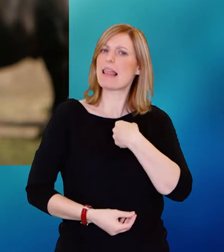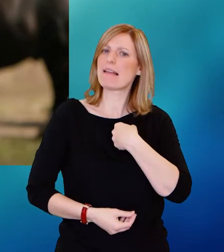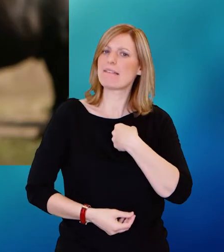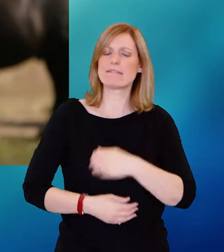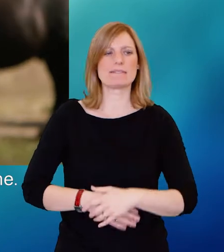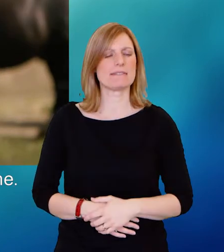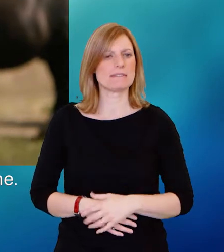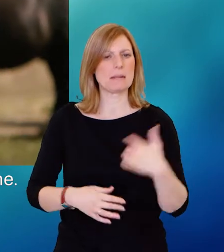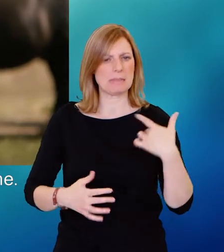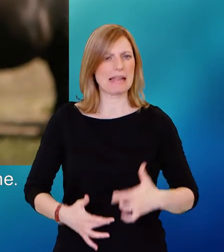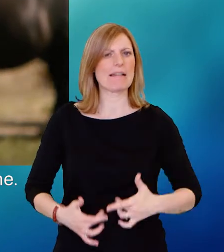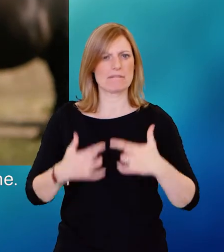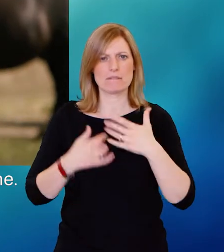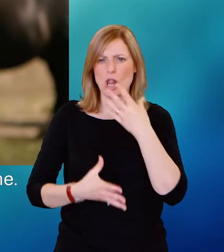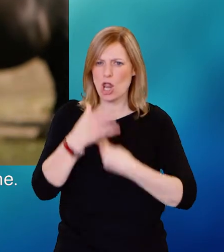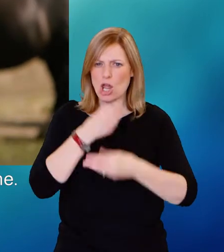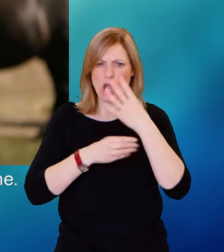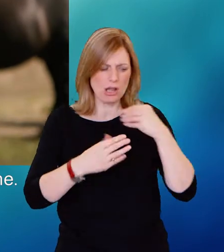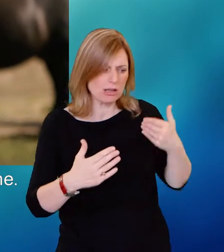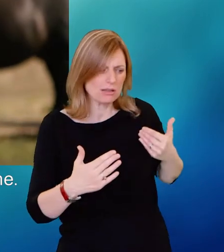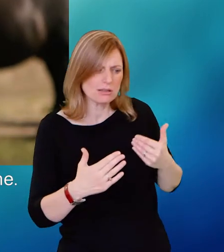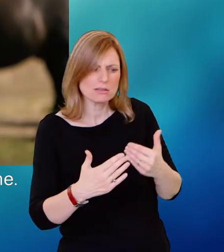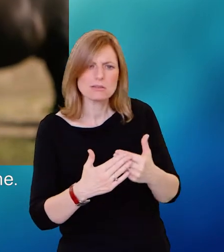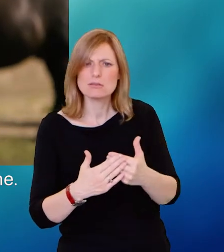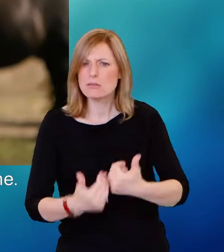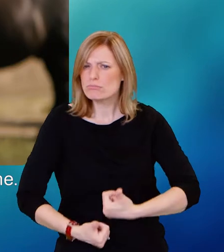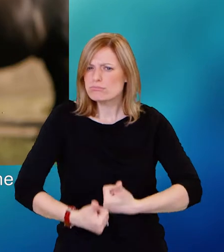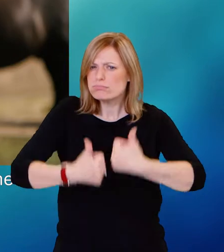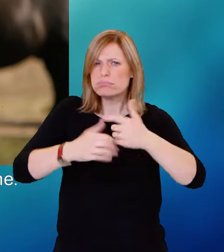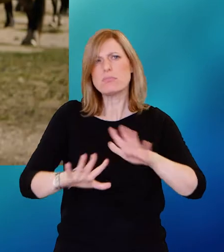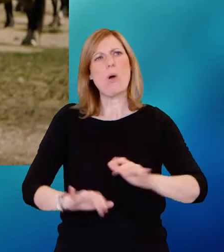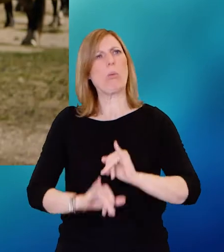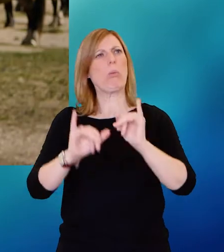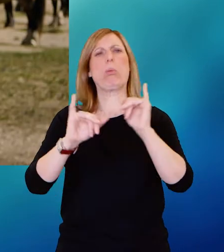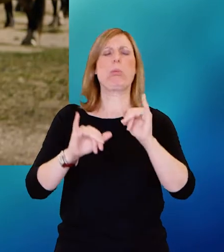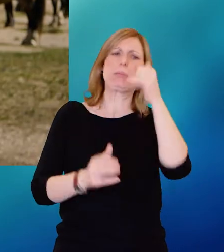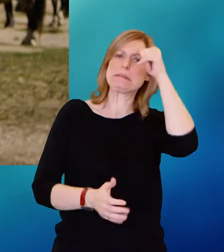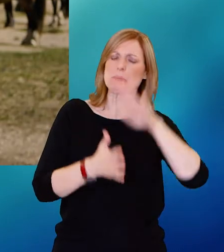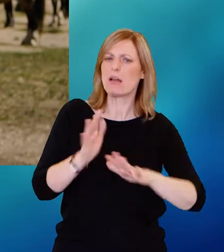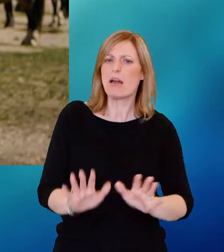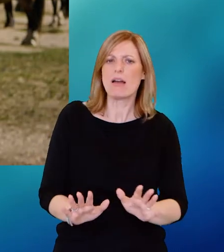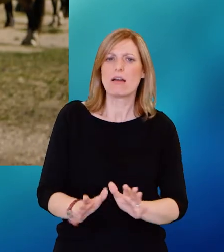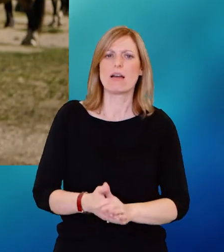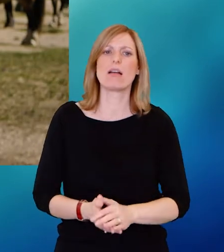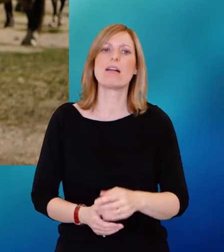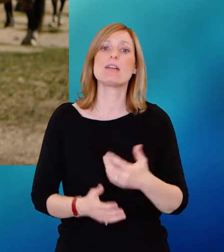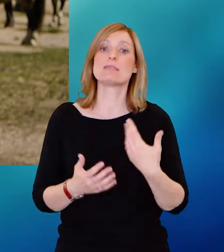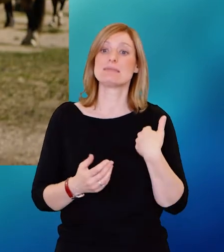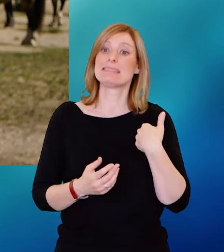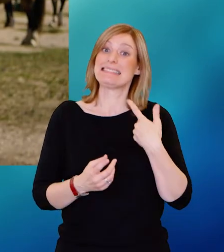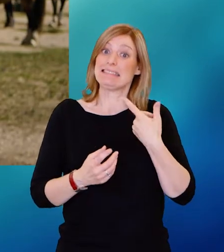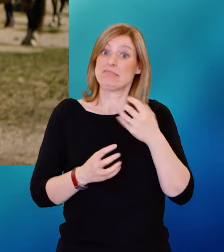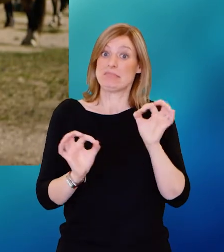on a journey and it's been a nice journey, not an horrible one. I don't think I would be here now